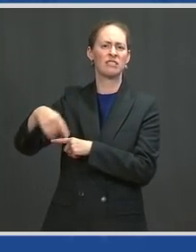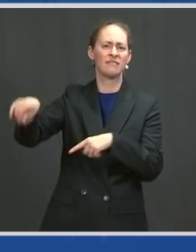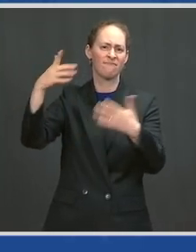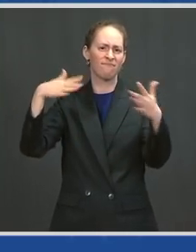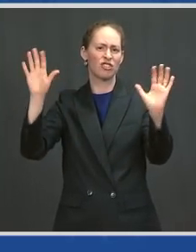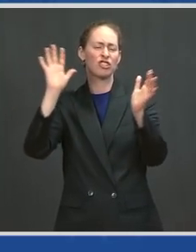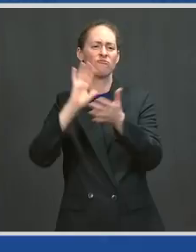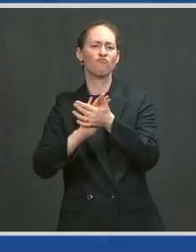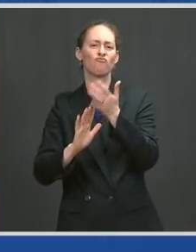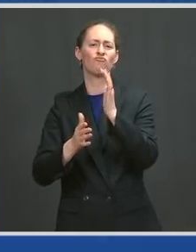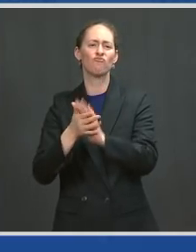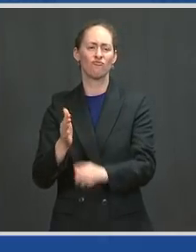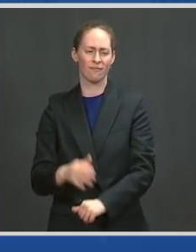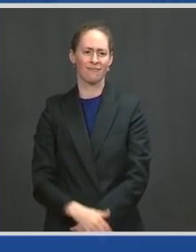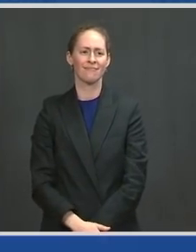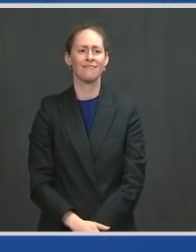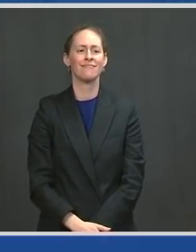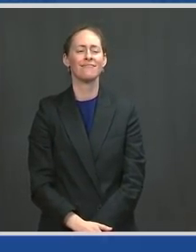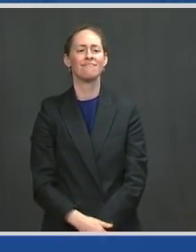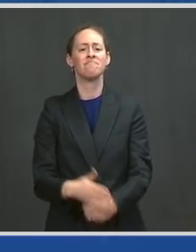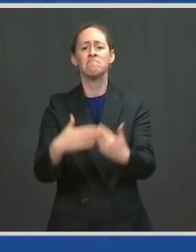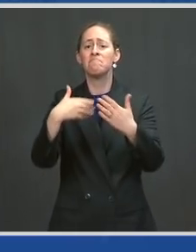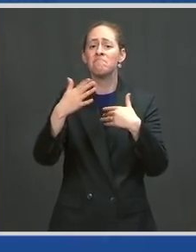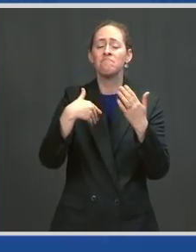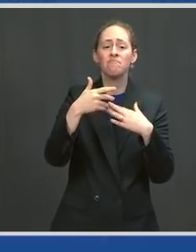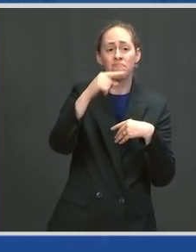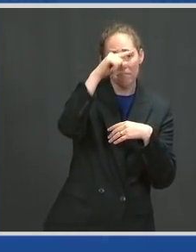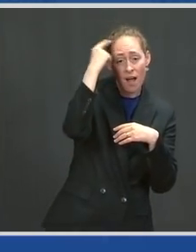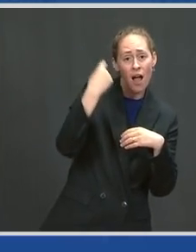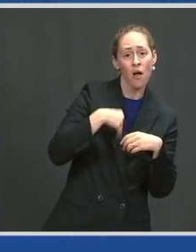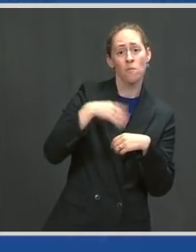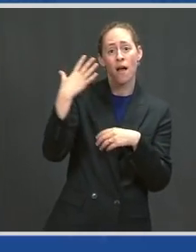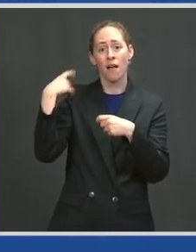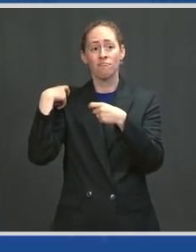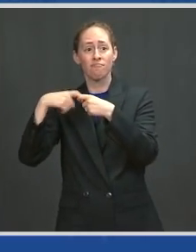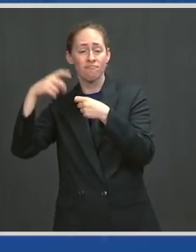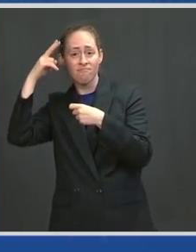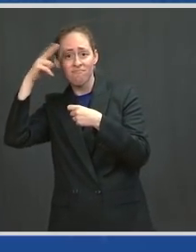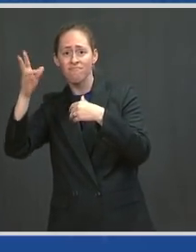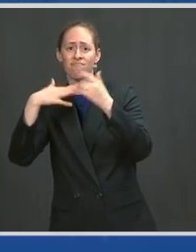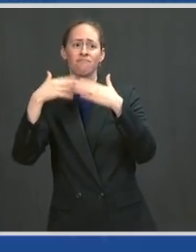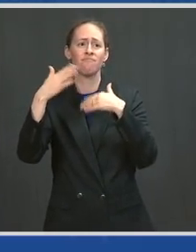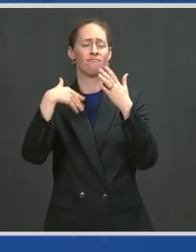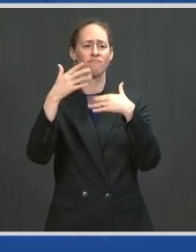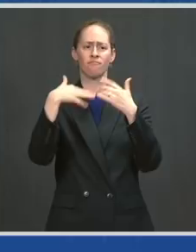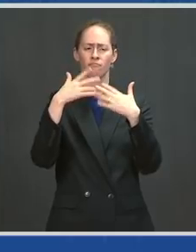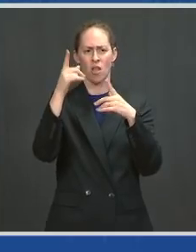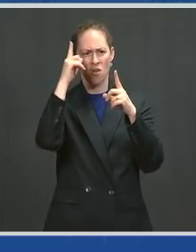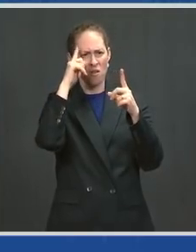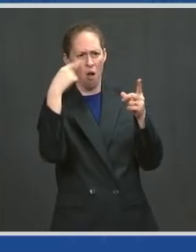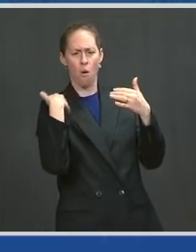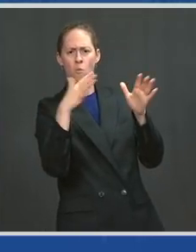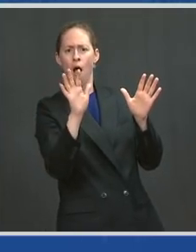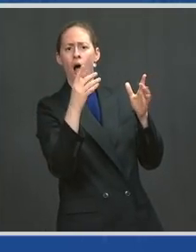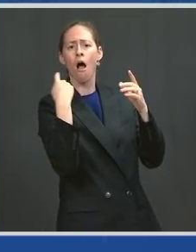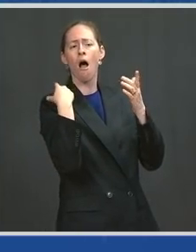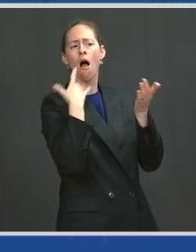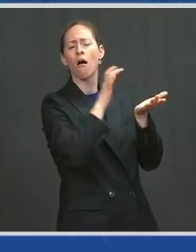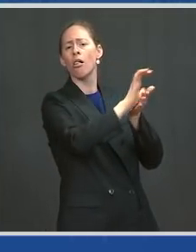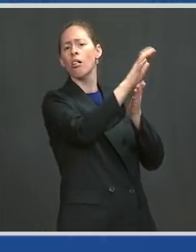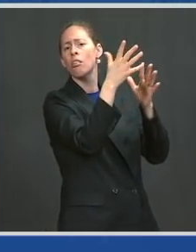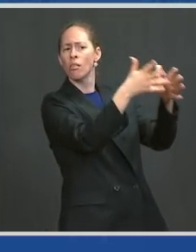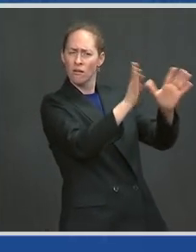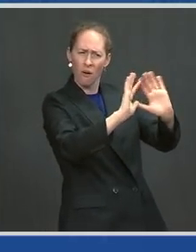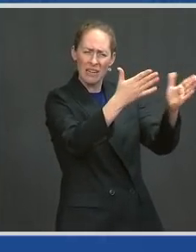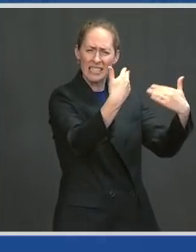black, white, Hispanic — across the world, across the board, they've been getting their vaccinations. In Virginia,